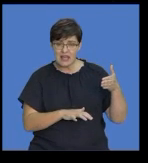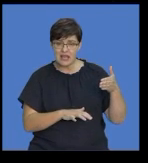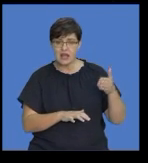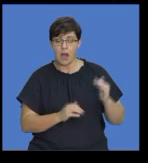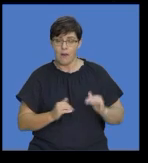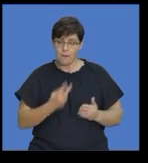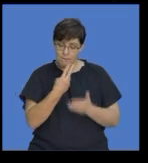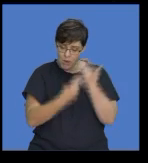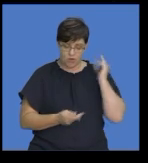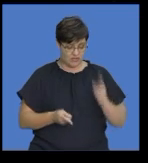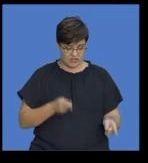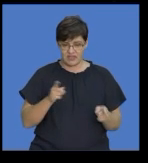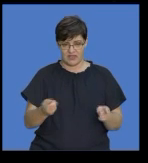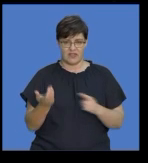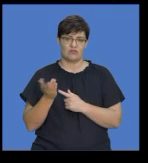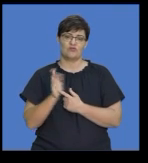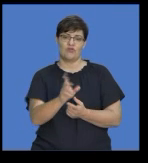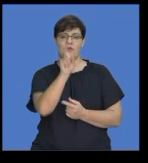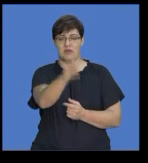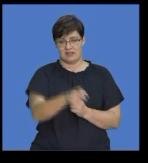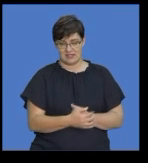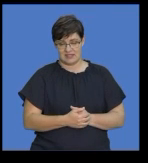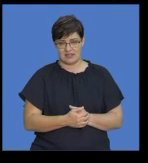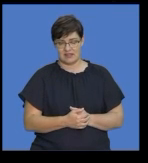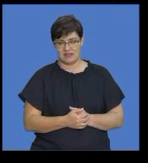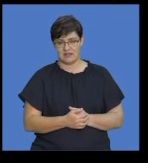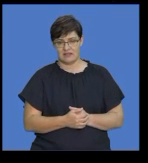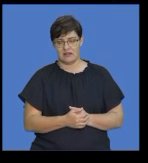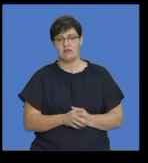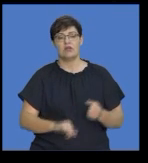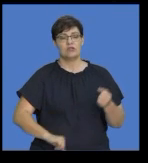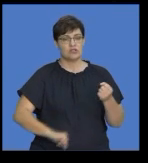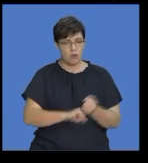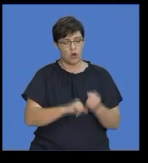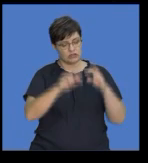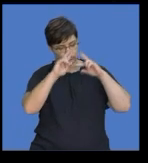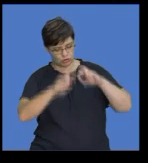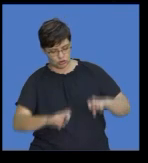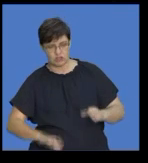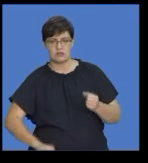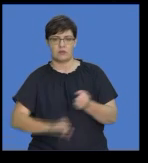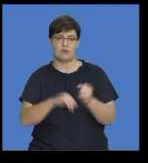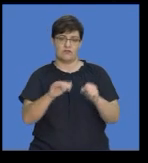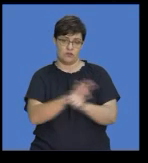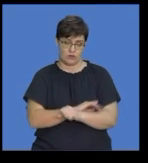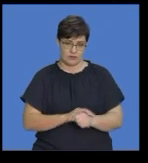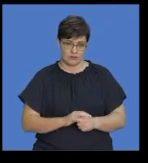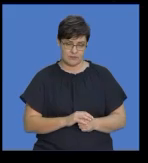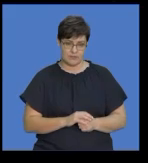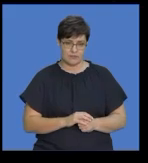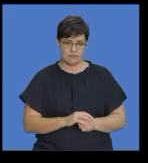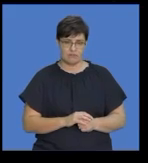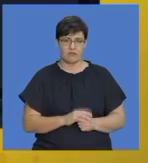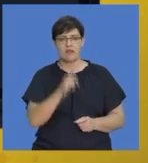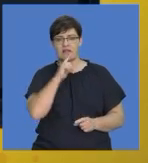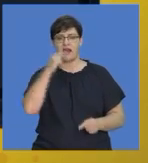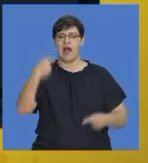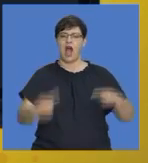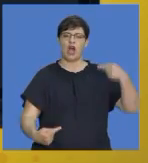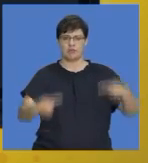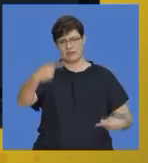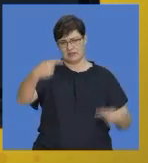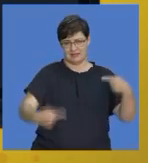indicated and support the facts and research. Okay, so let's look at the argumentative essay. Now, the